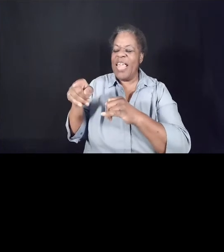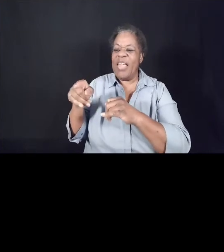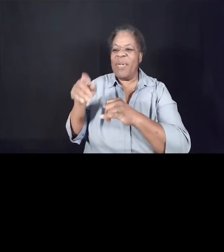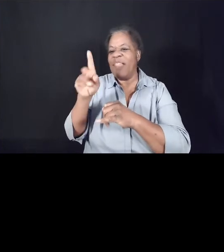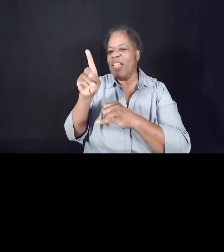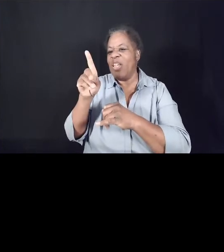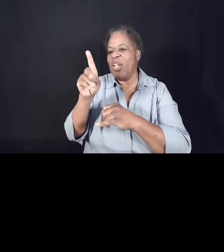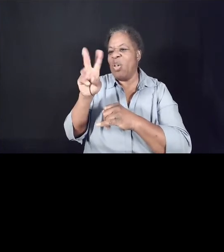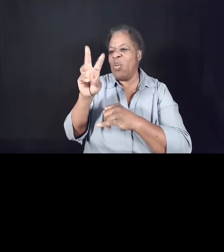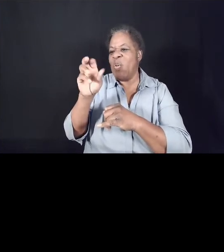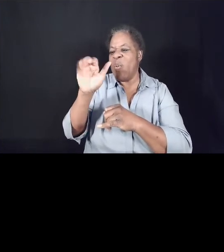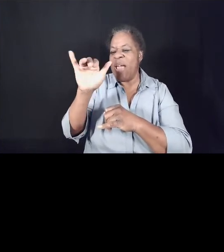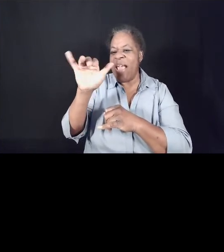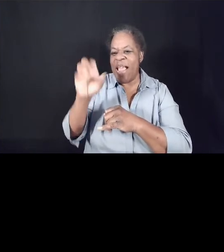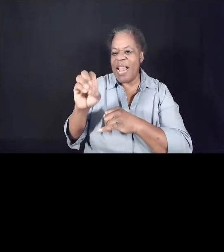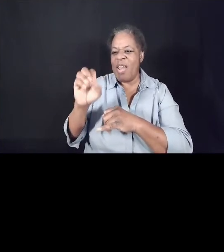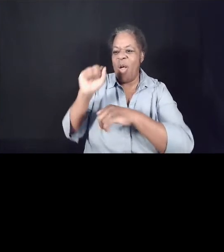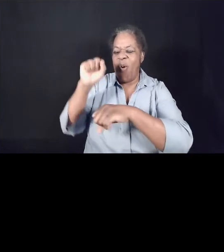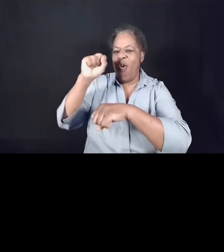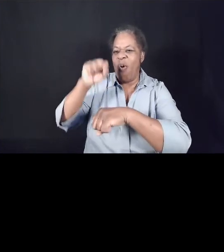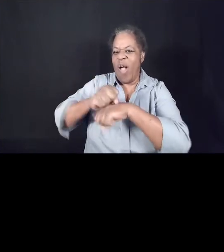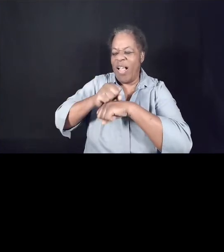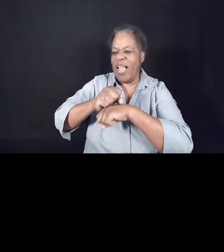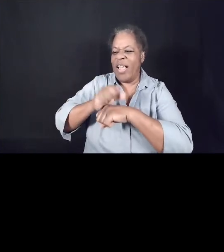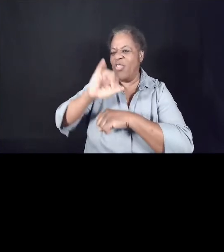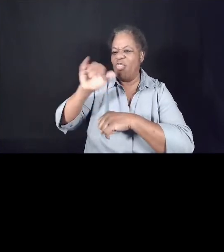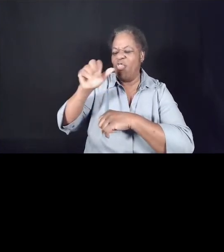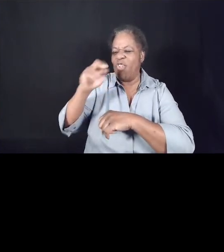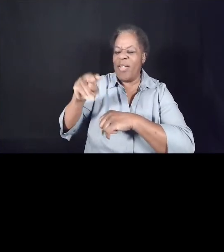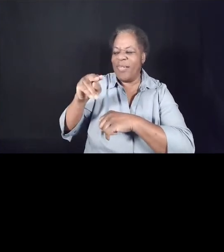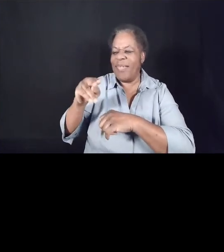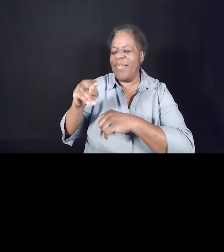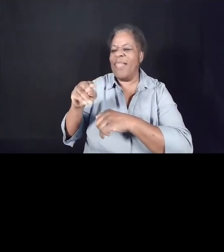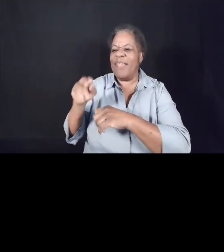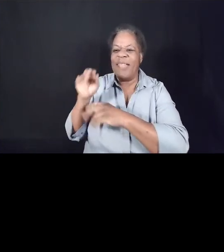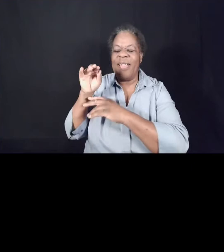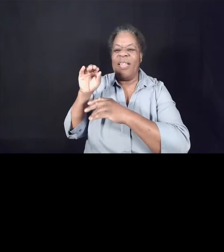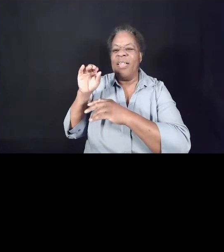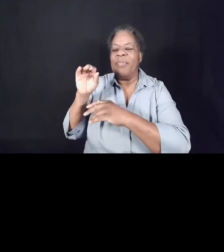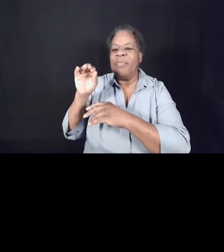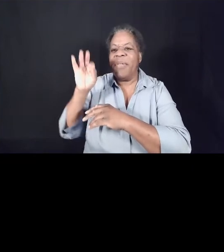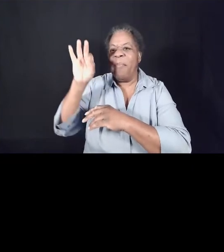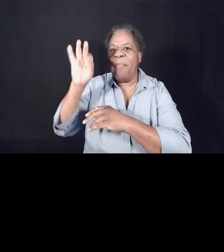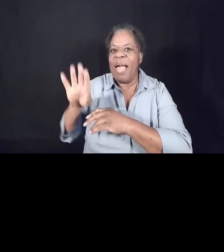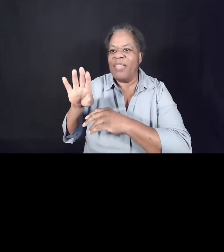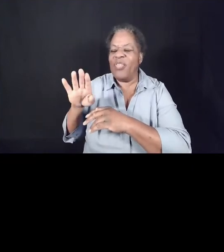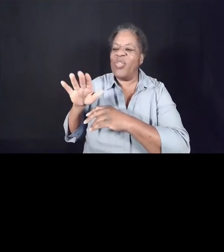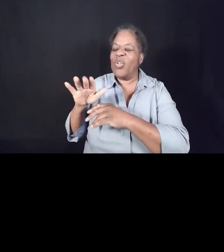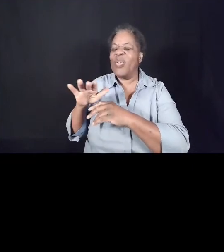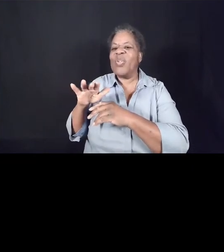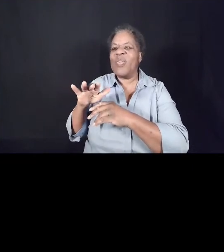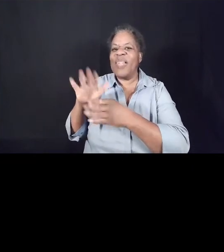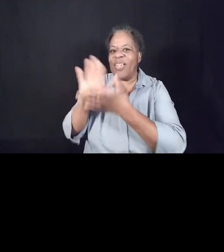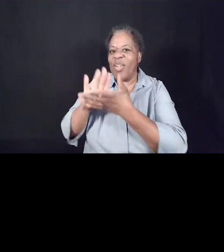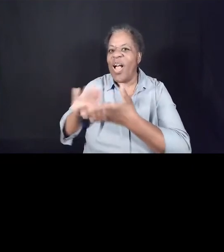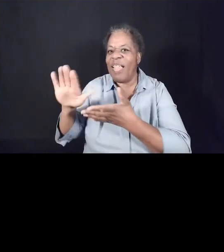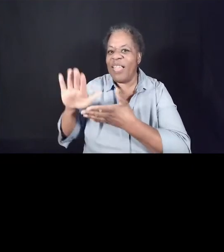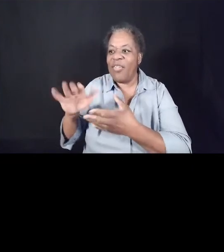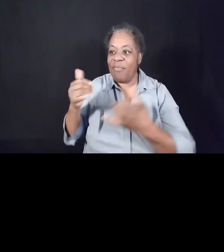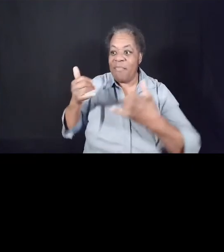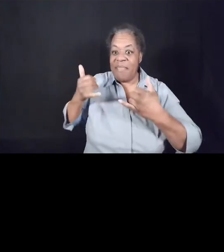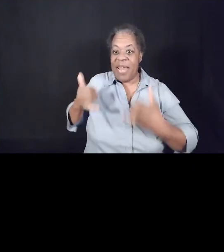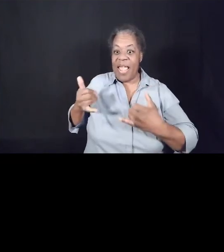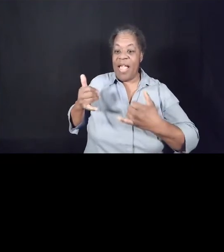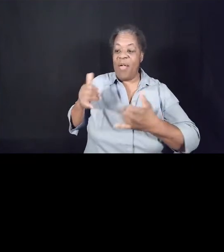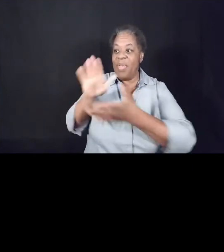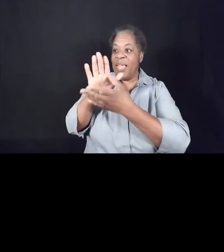chaplain at the University of Miami. Currently, Ed is on the teaching team and is the campus pastor of